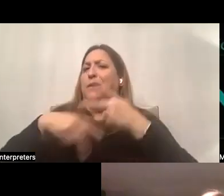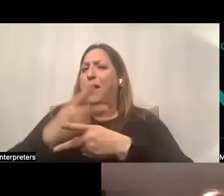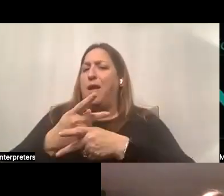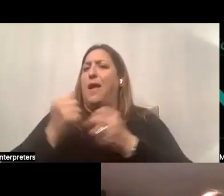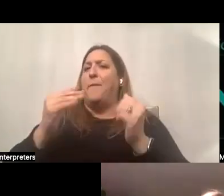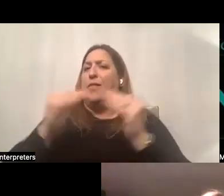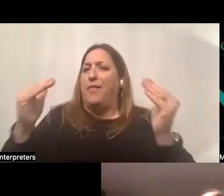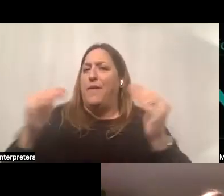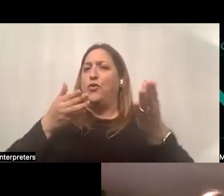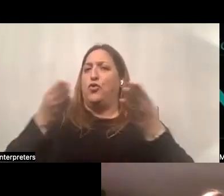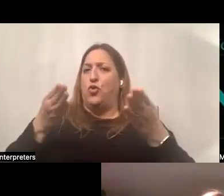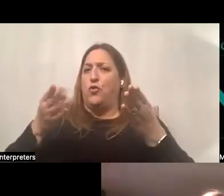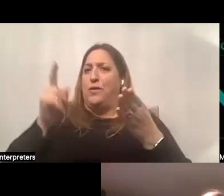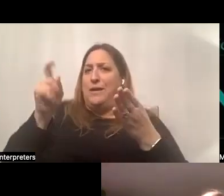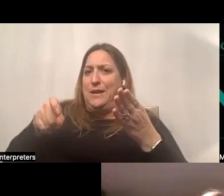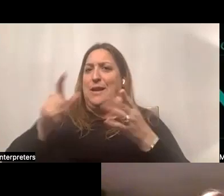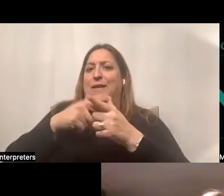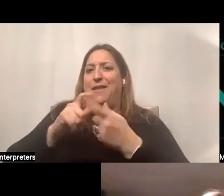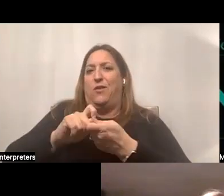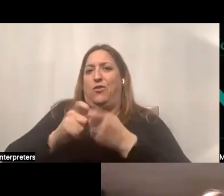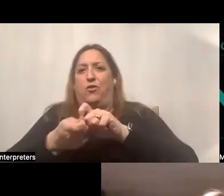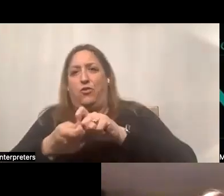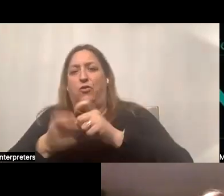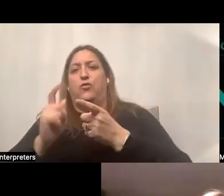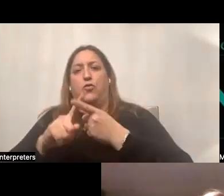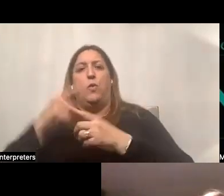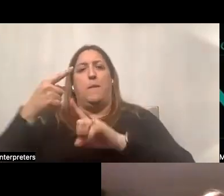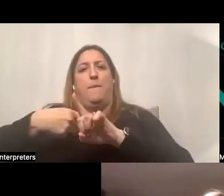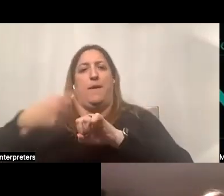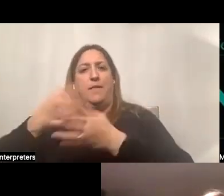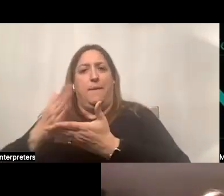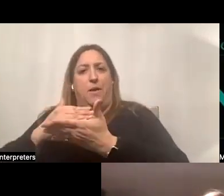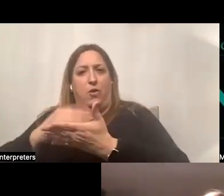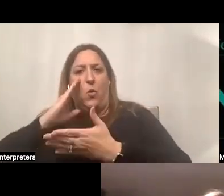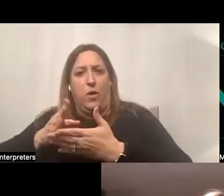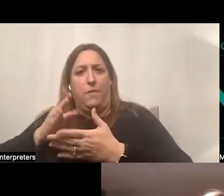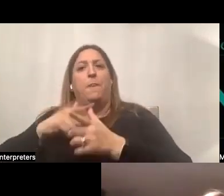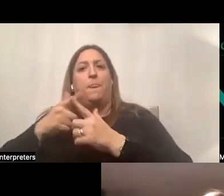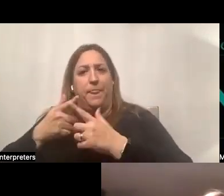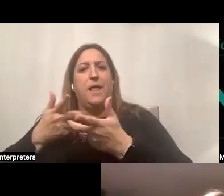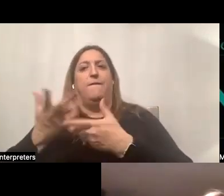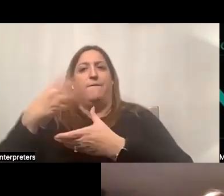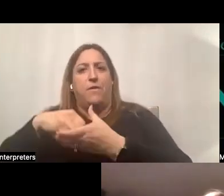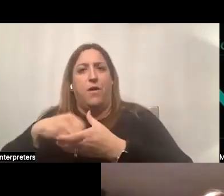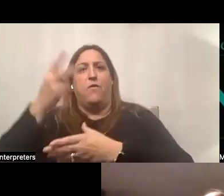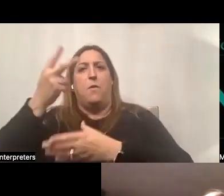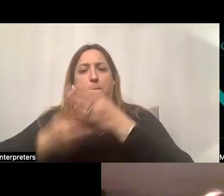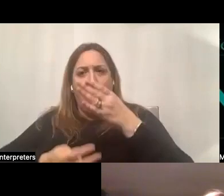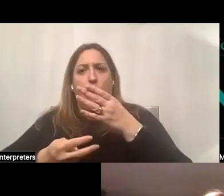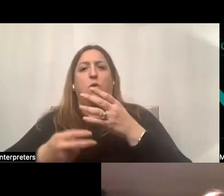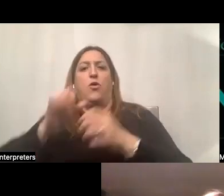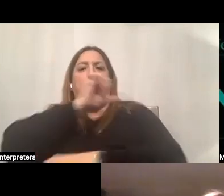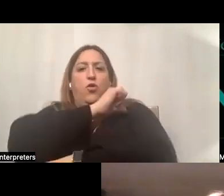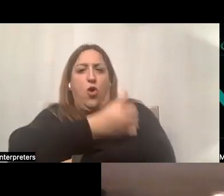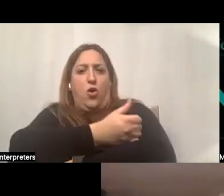which would then be converted into your monthly budget. You would then be able to engage in both budget authority, which